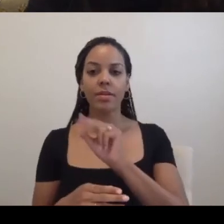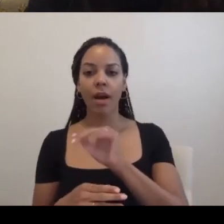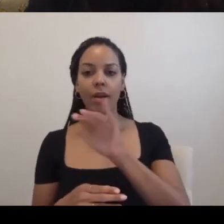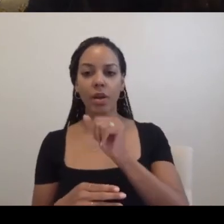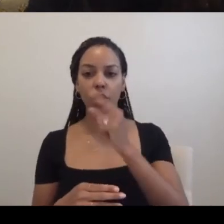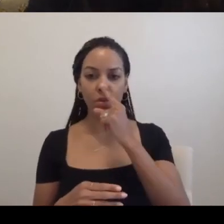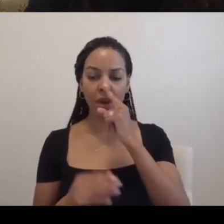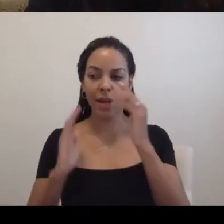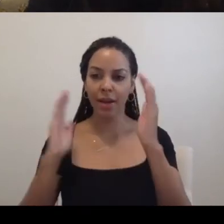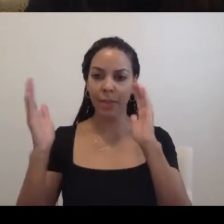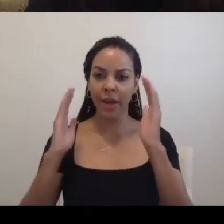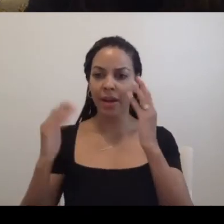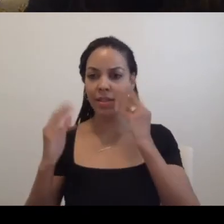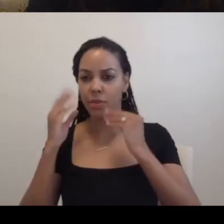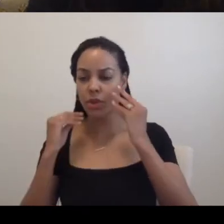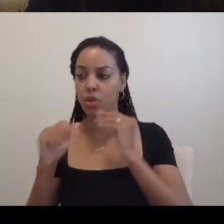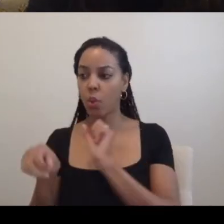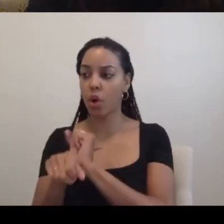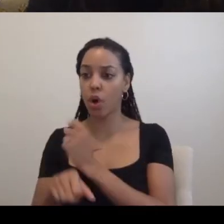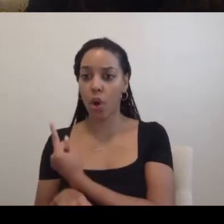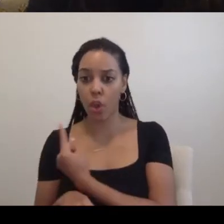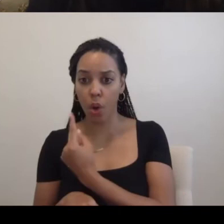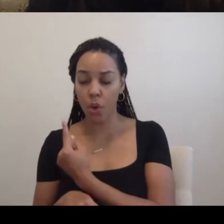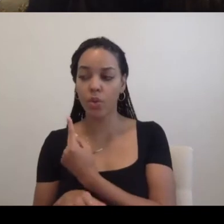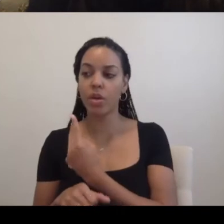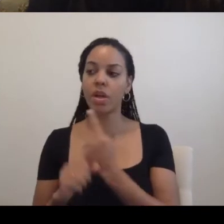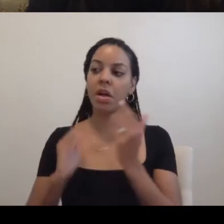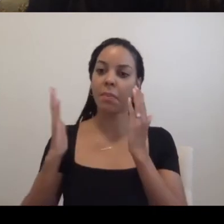to working with other artists in residence in a residency?